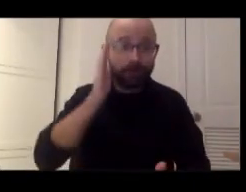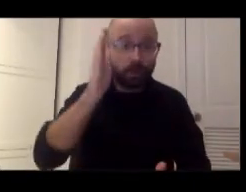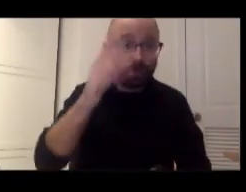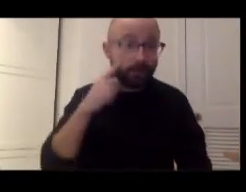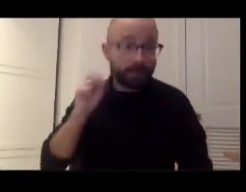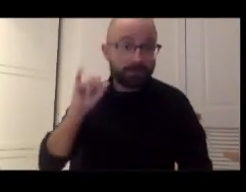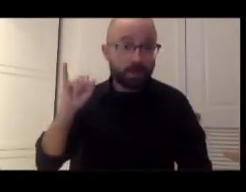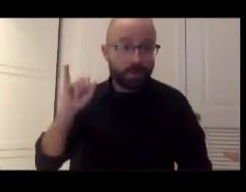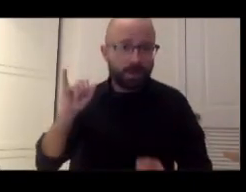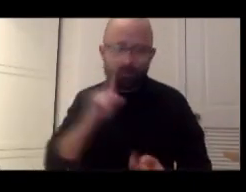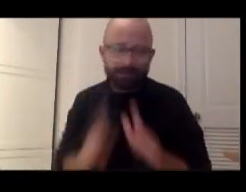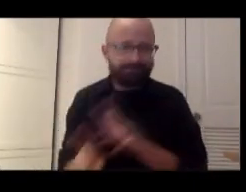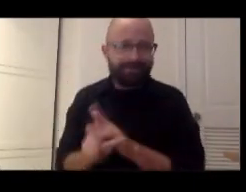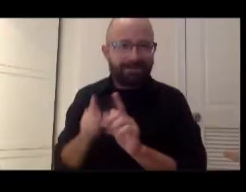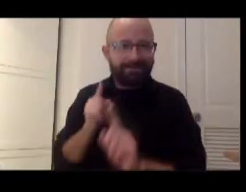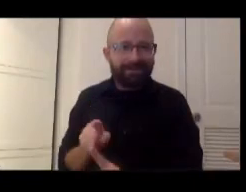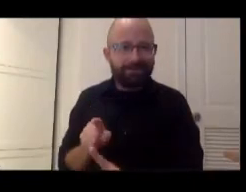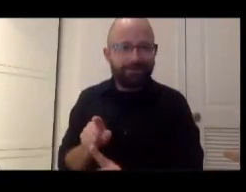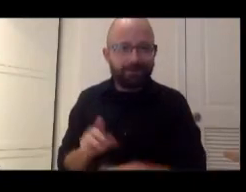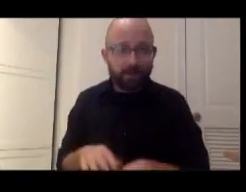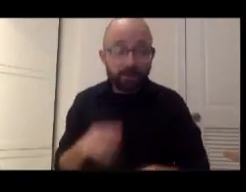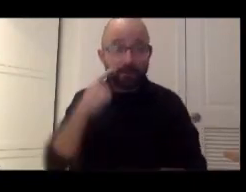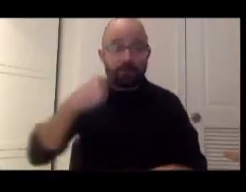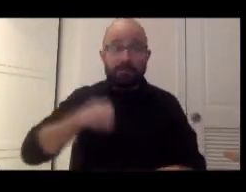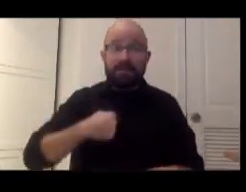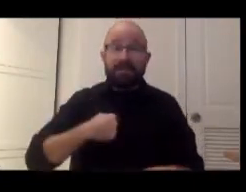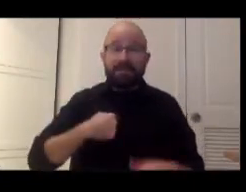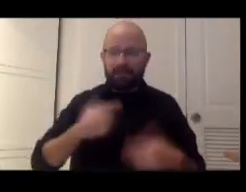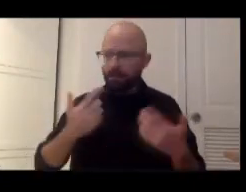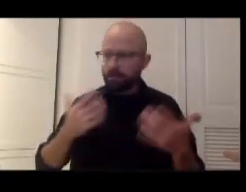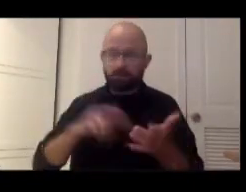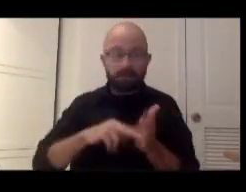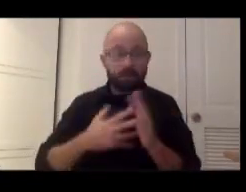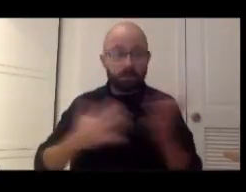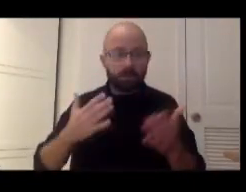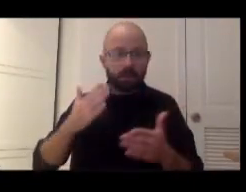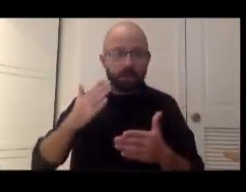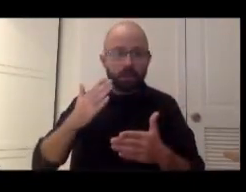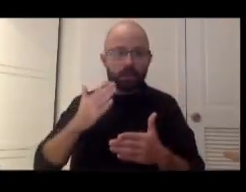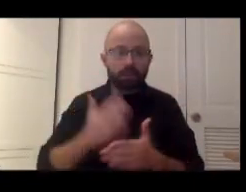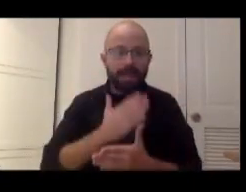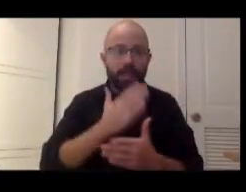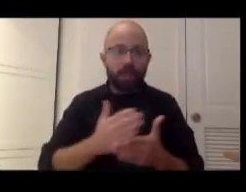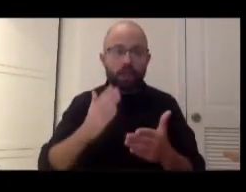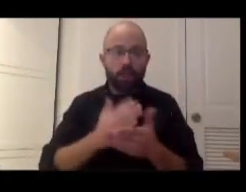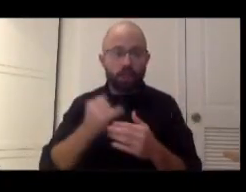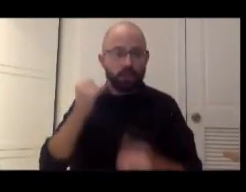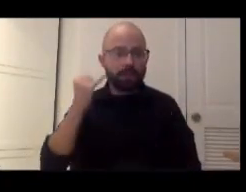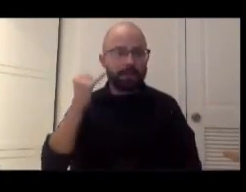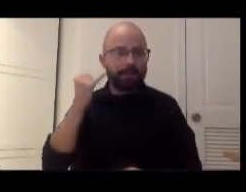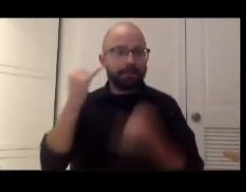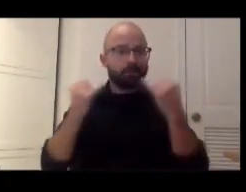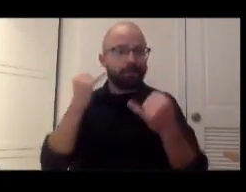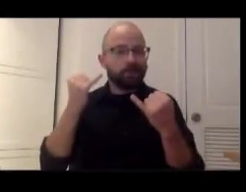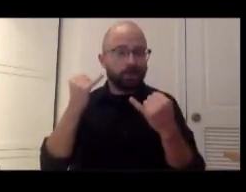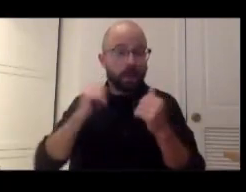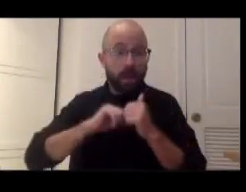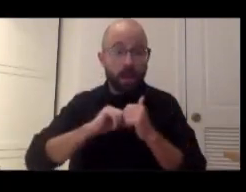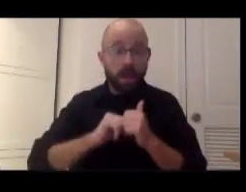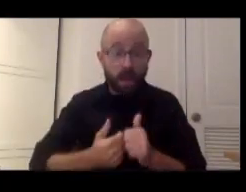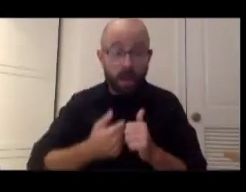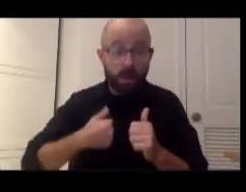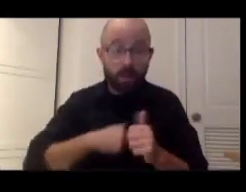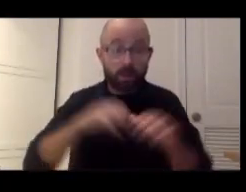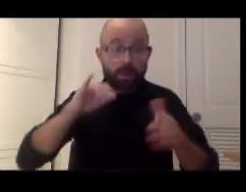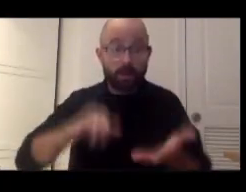But for me, it also means like, you know, a shared imagination about how we're going to do this. And the Women's History